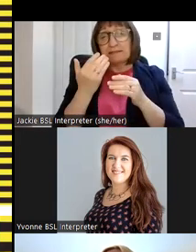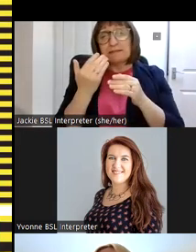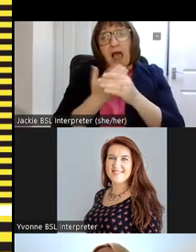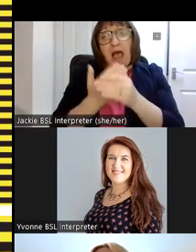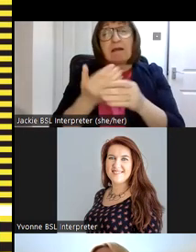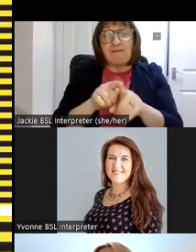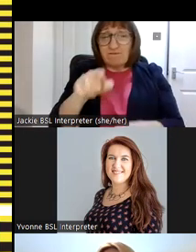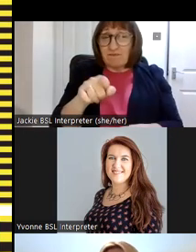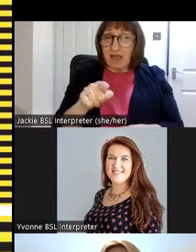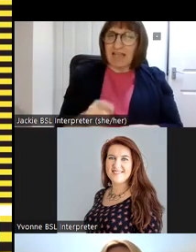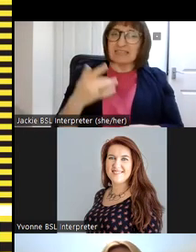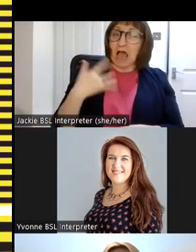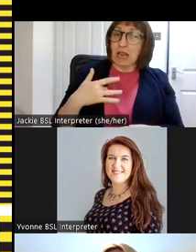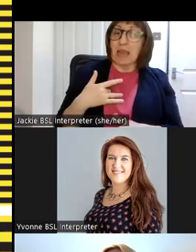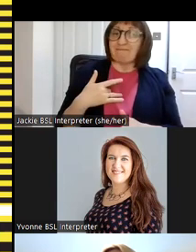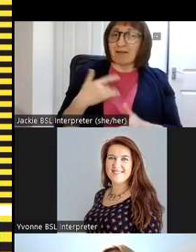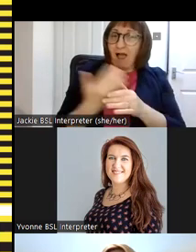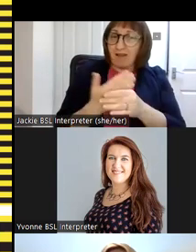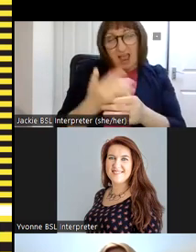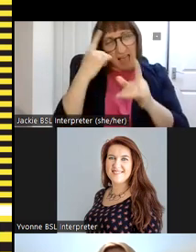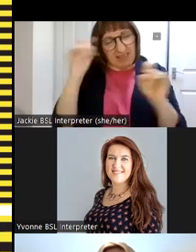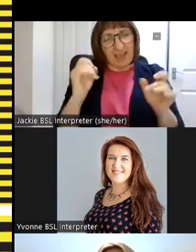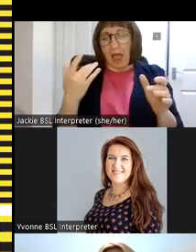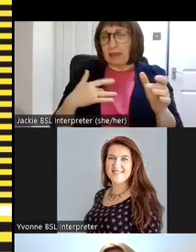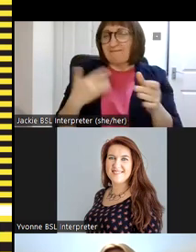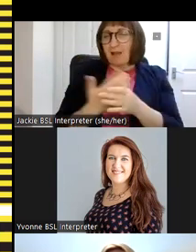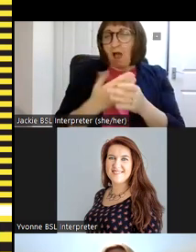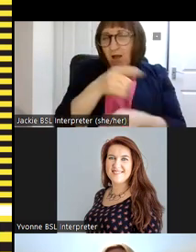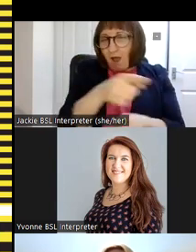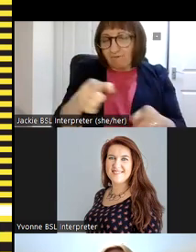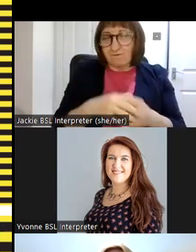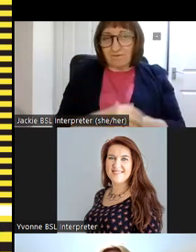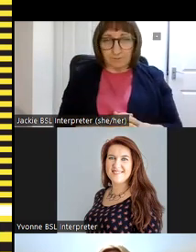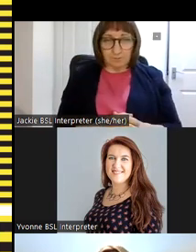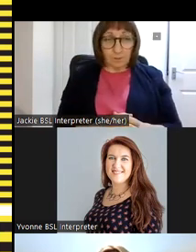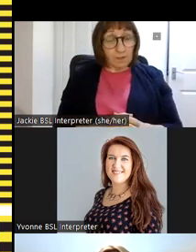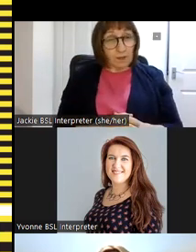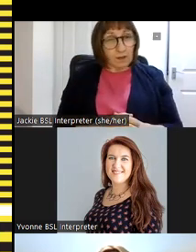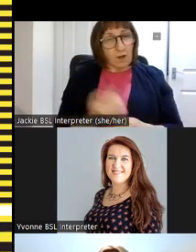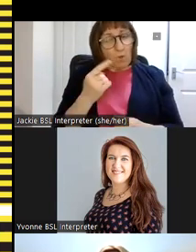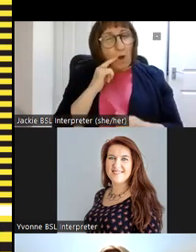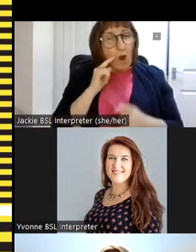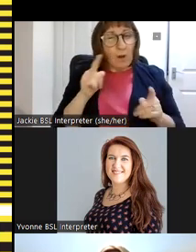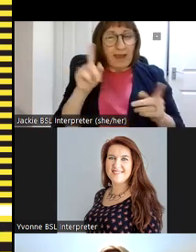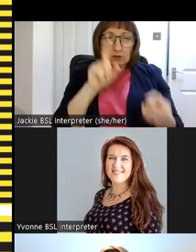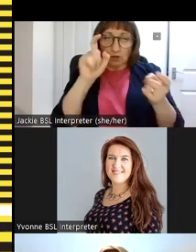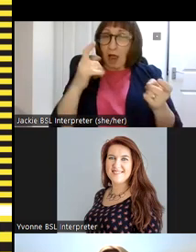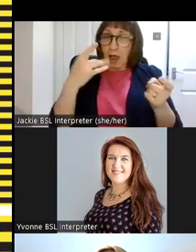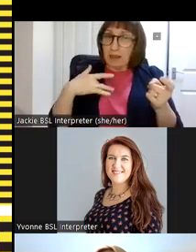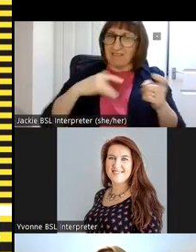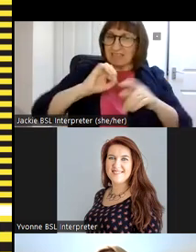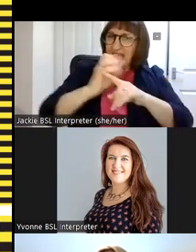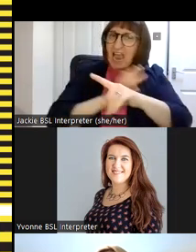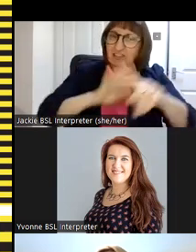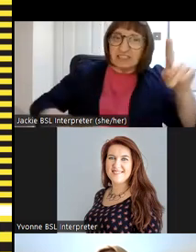a living archive really we like to think of it as living archive and one way to capture uh living heritage was to